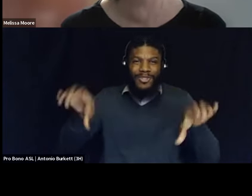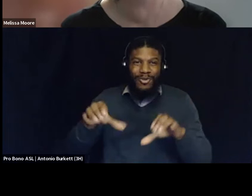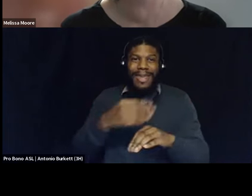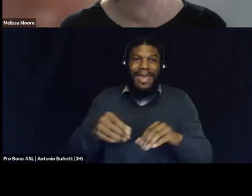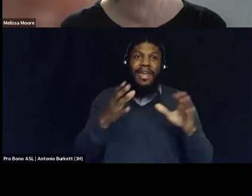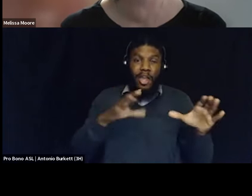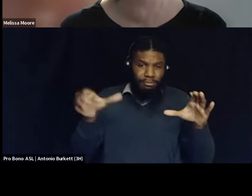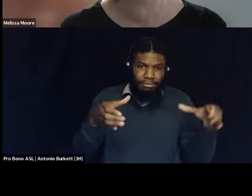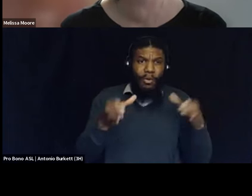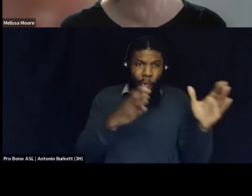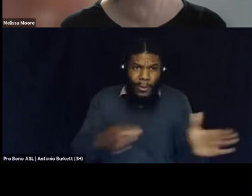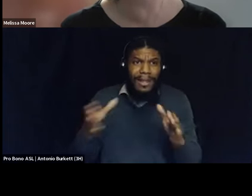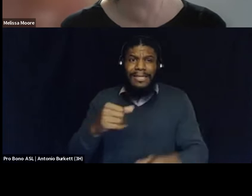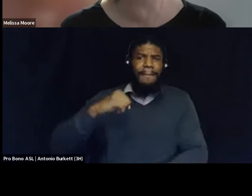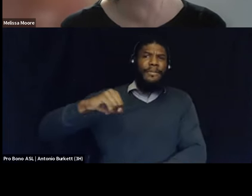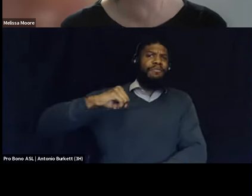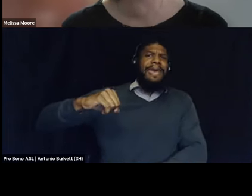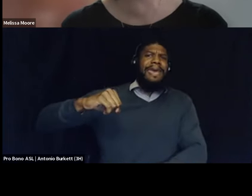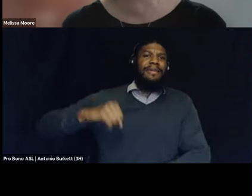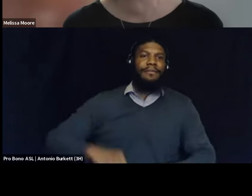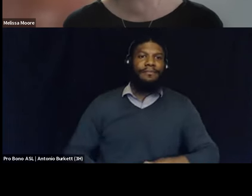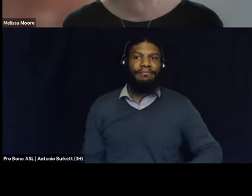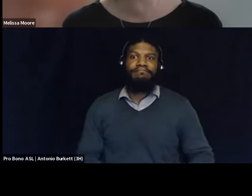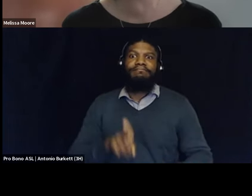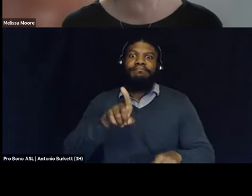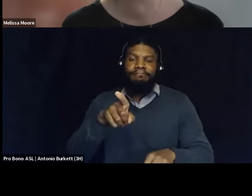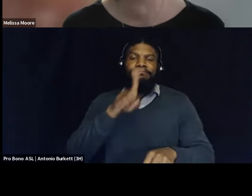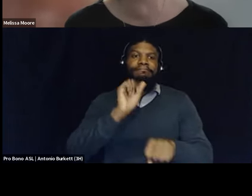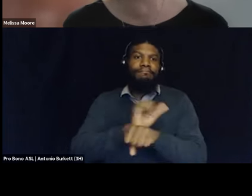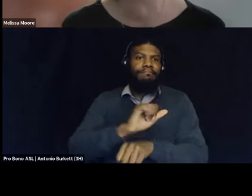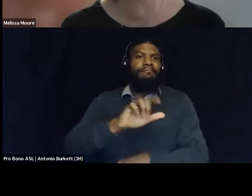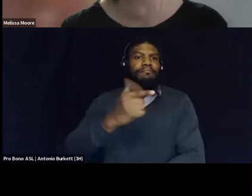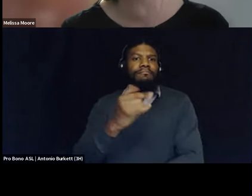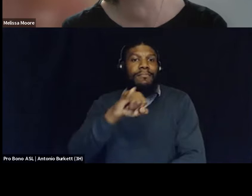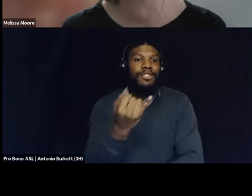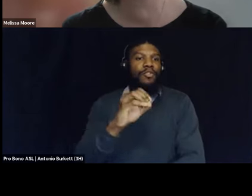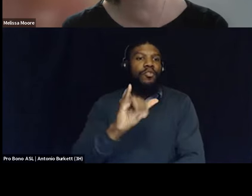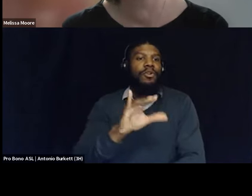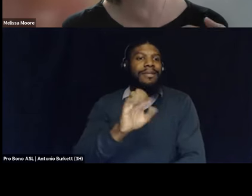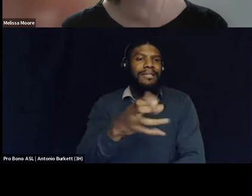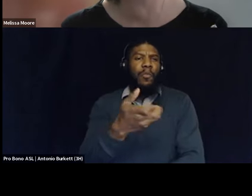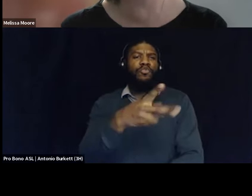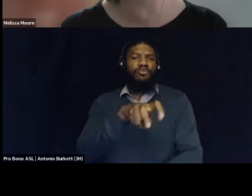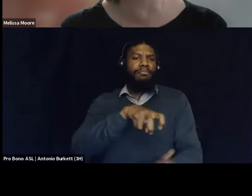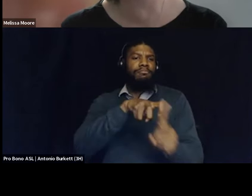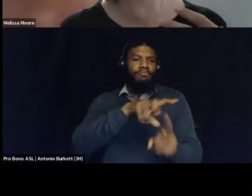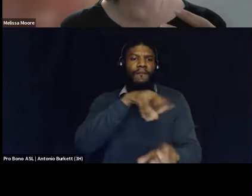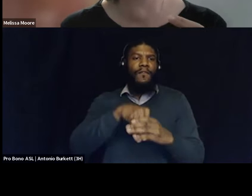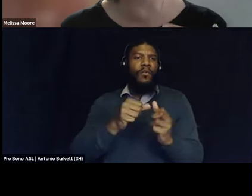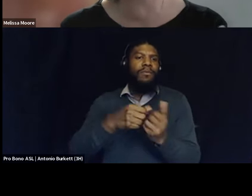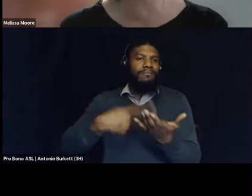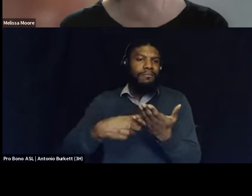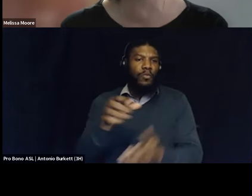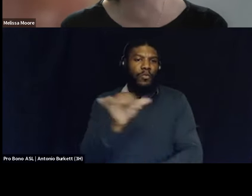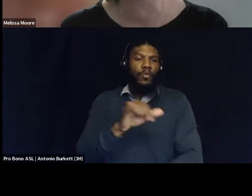the absolutely and joyce you know i want to bring you in here too because i i know you know even yesterday this